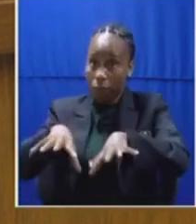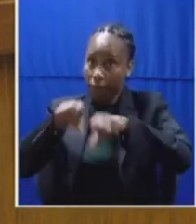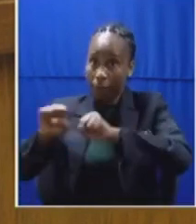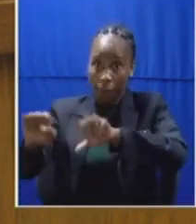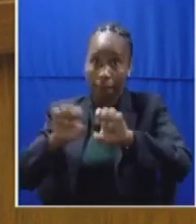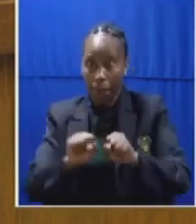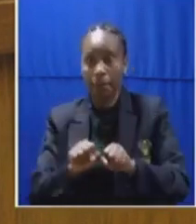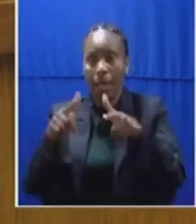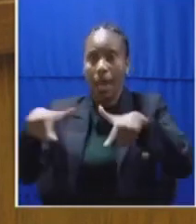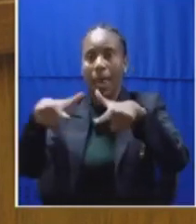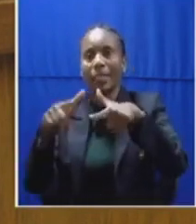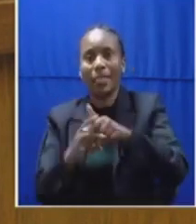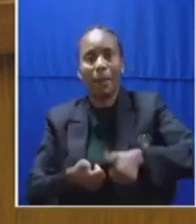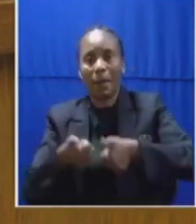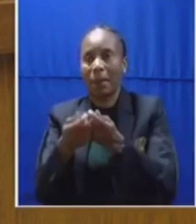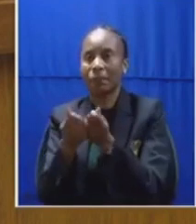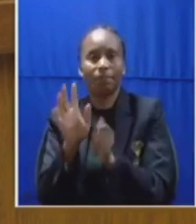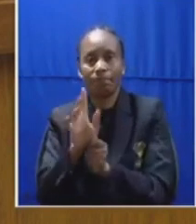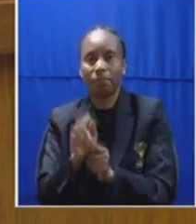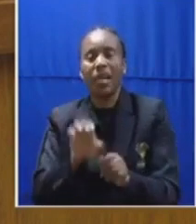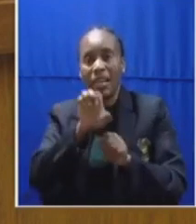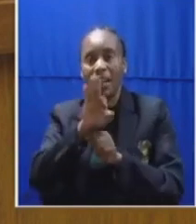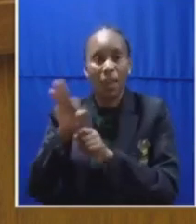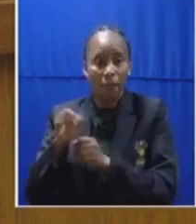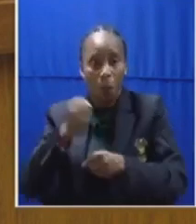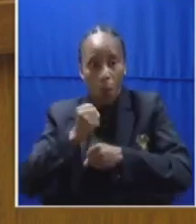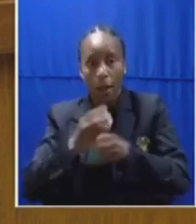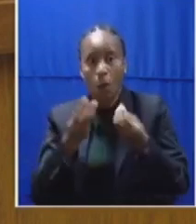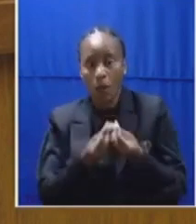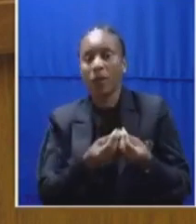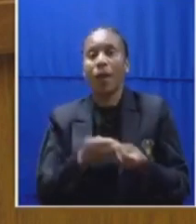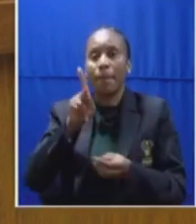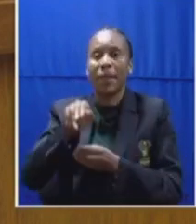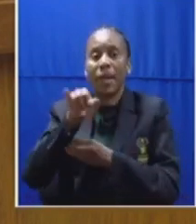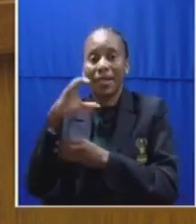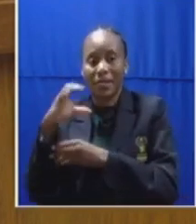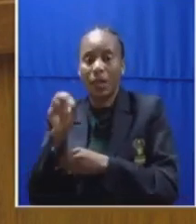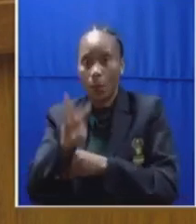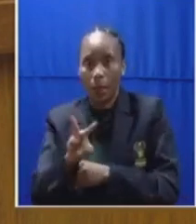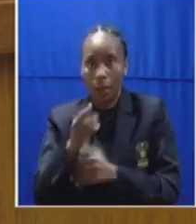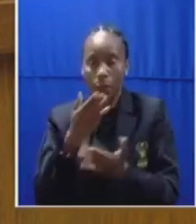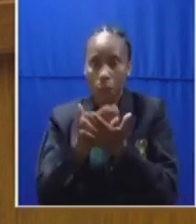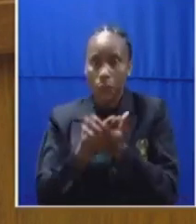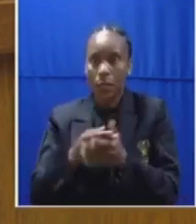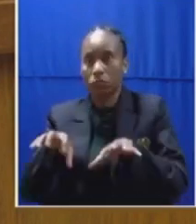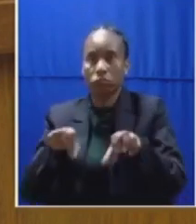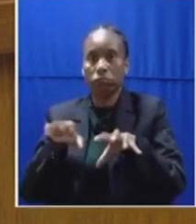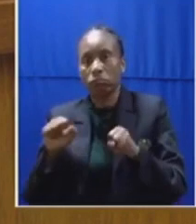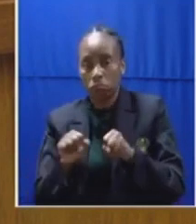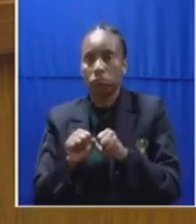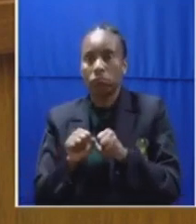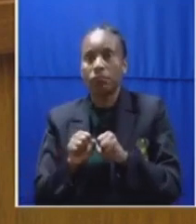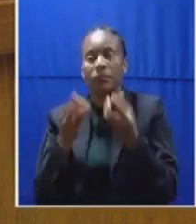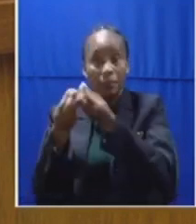Lastly House chairperson, the EFF will work with the PIC for state-owned asset manager to offload assets where it is overexposed